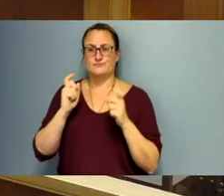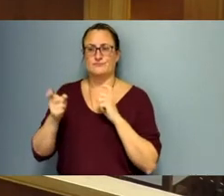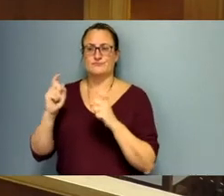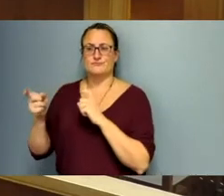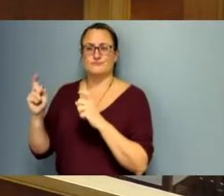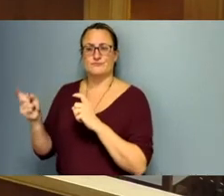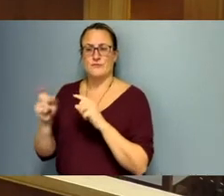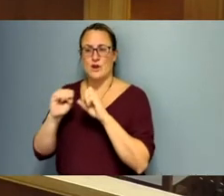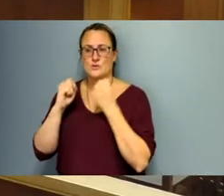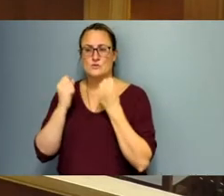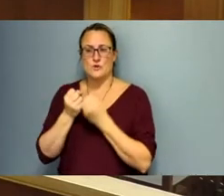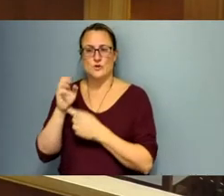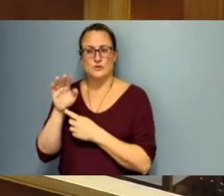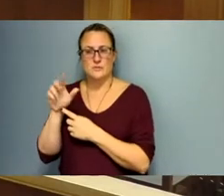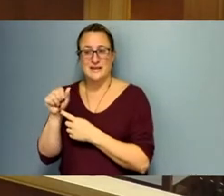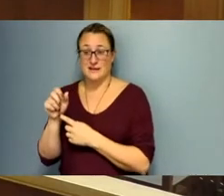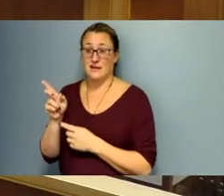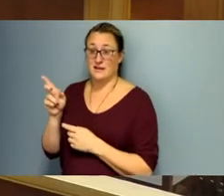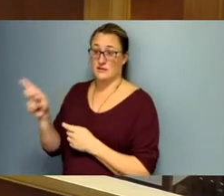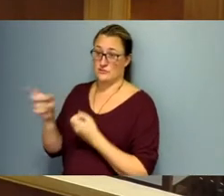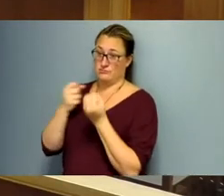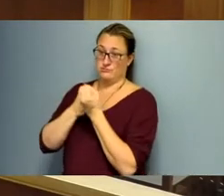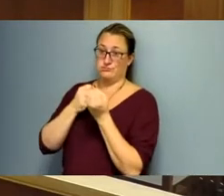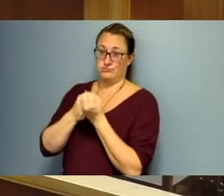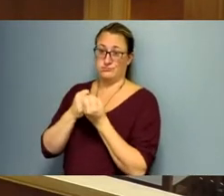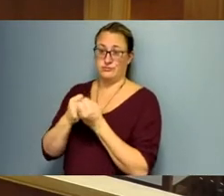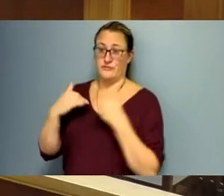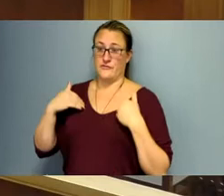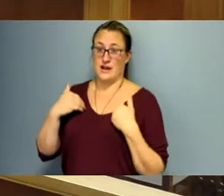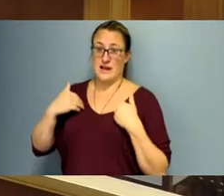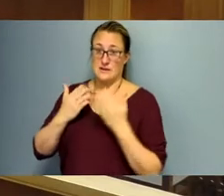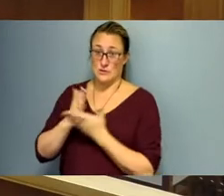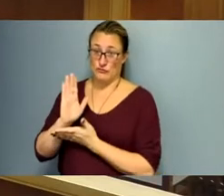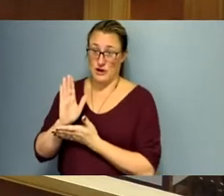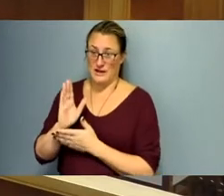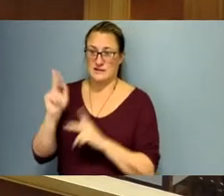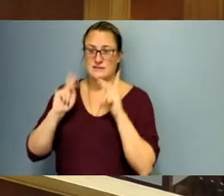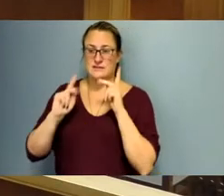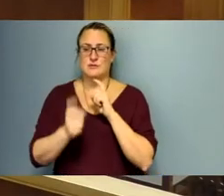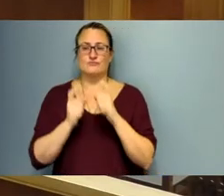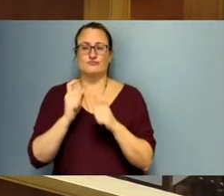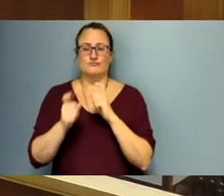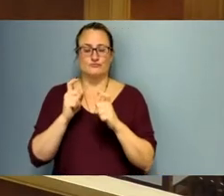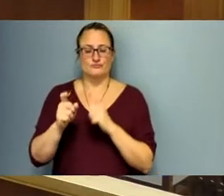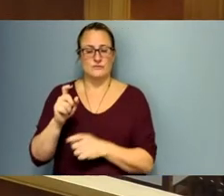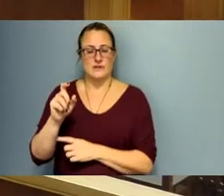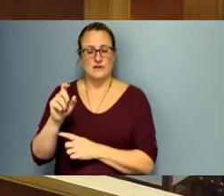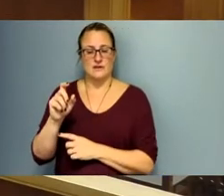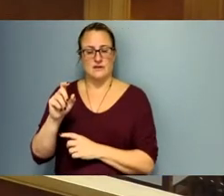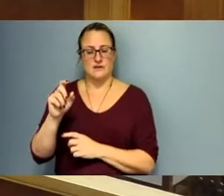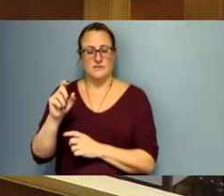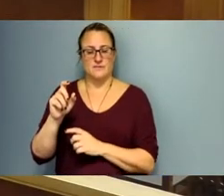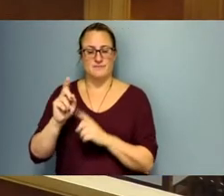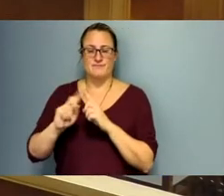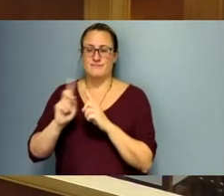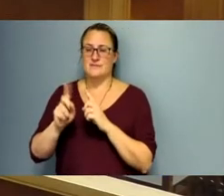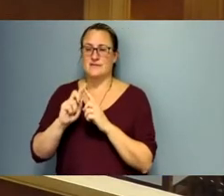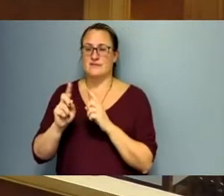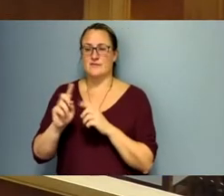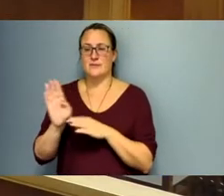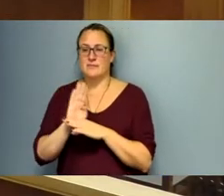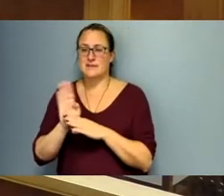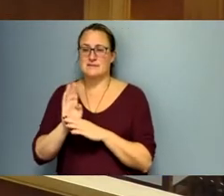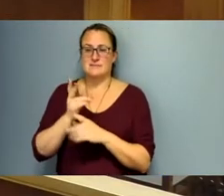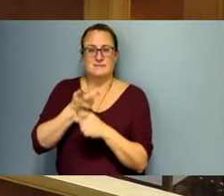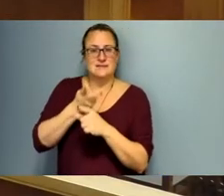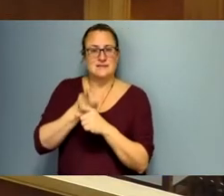since she was a very, very big animal rights advocate for people in her memory to make donations to organizations that take care of animals.